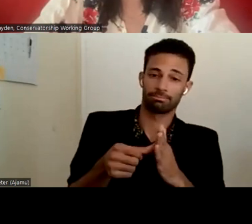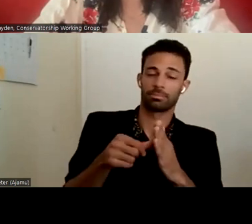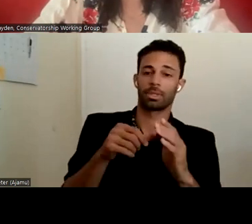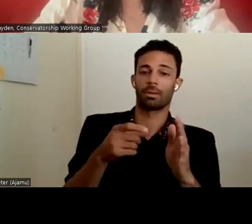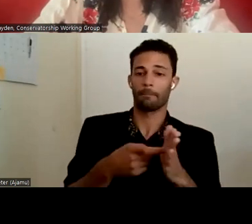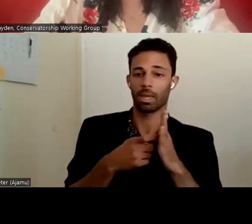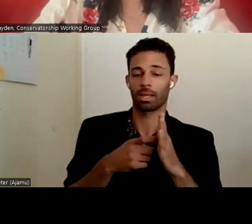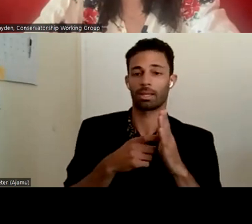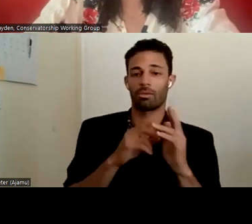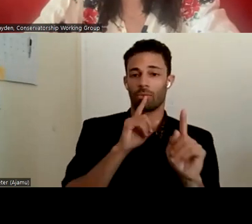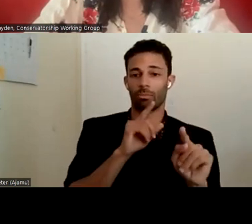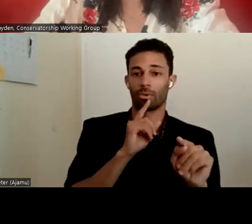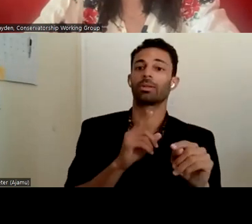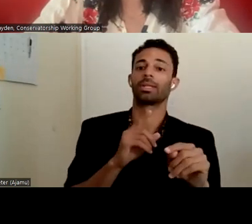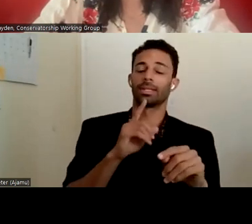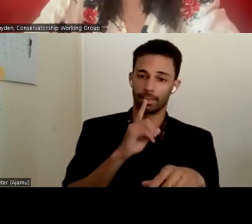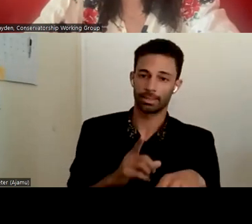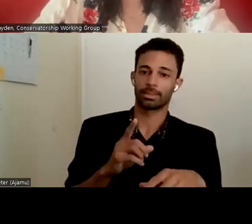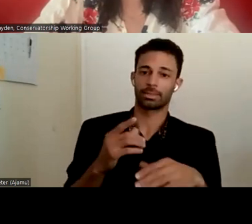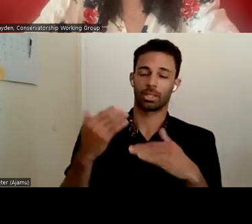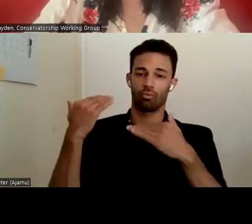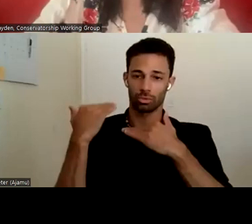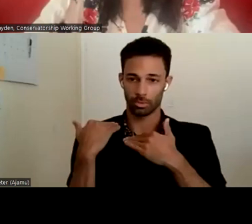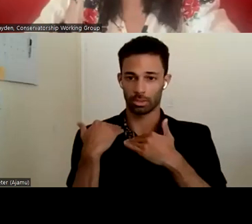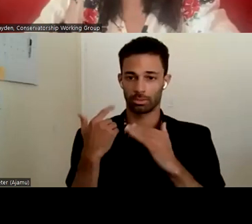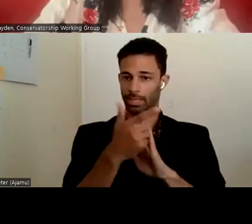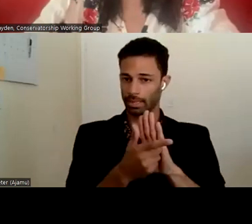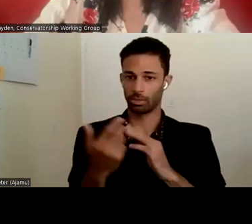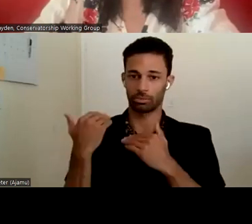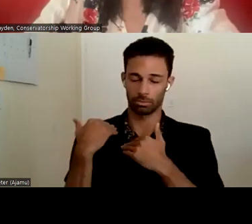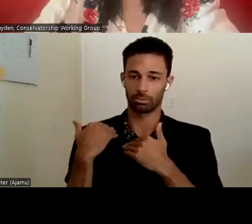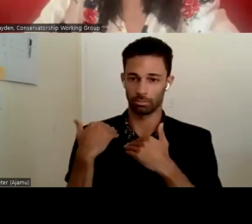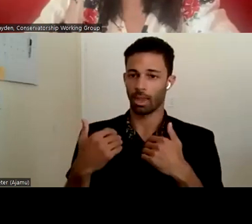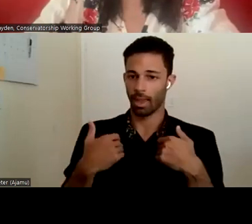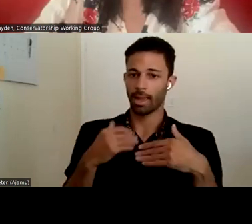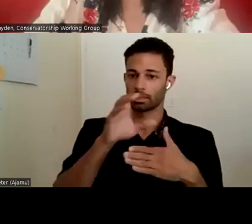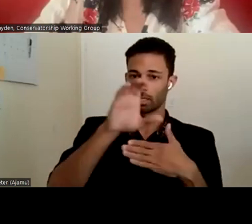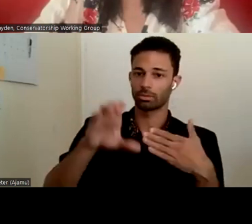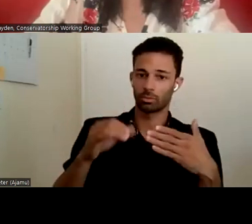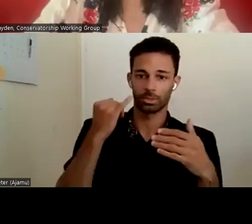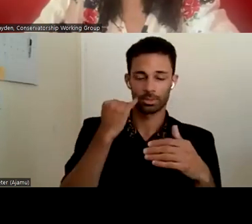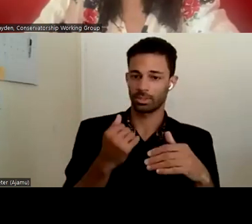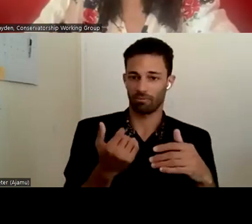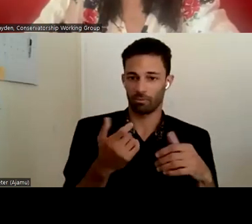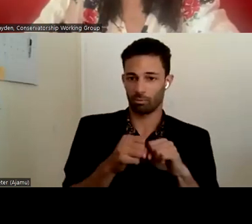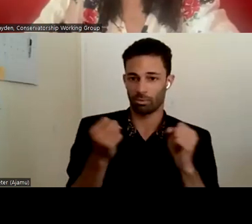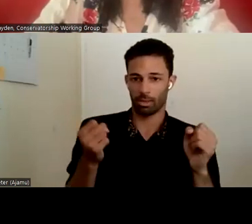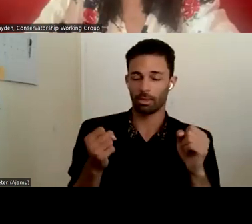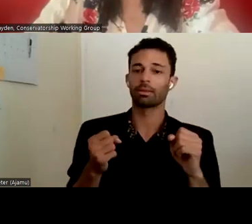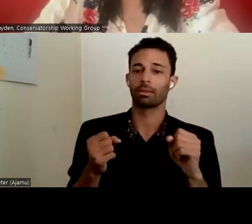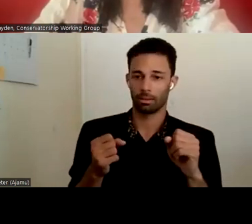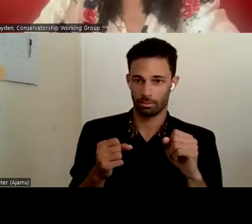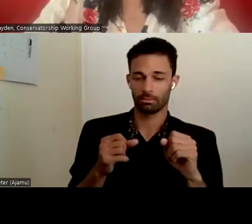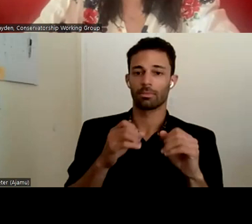is an actual legal duty and has criminal consequences if you violate it and getting that, that